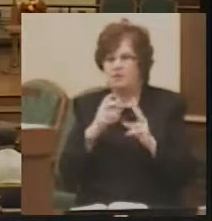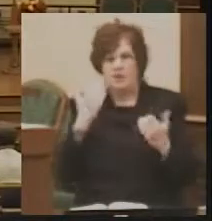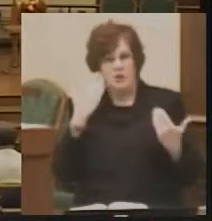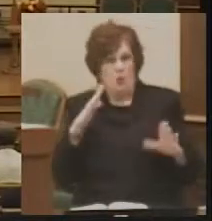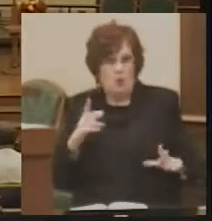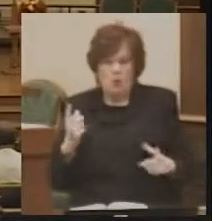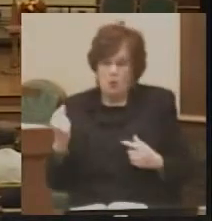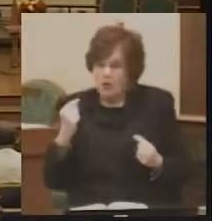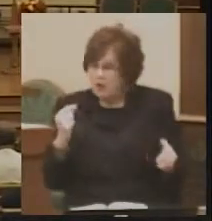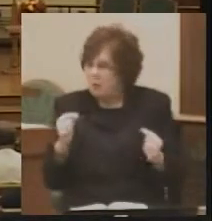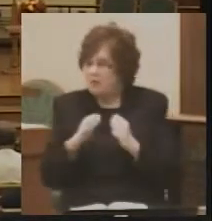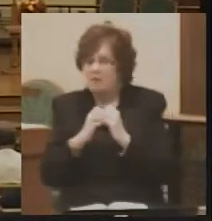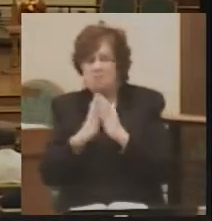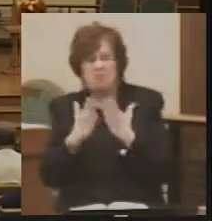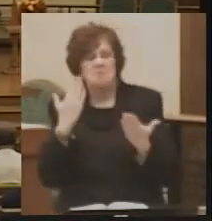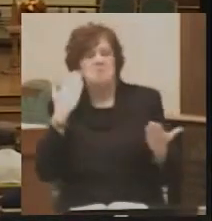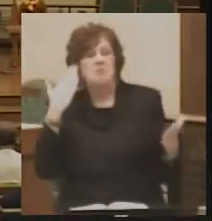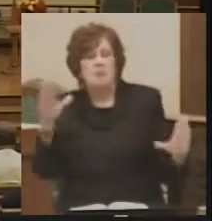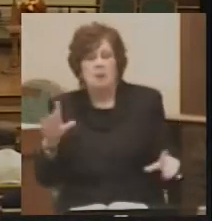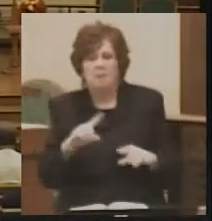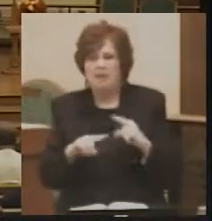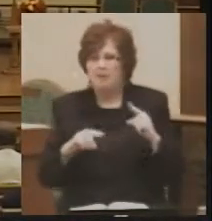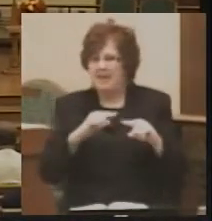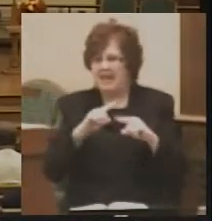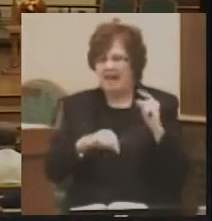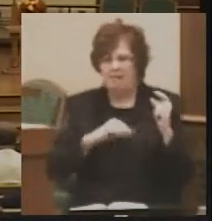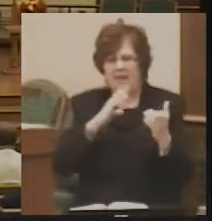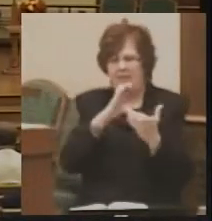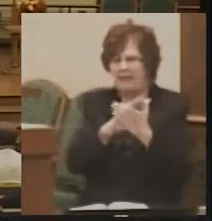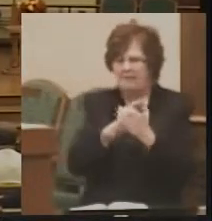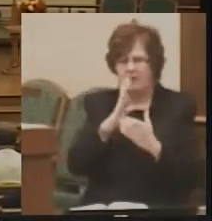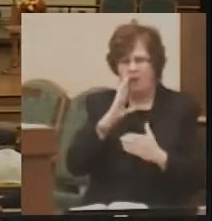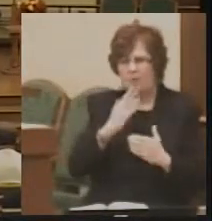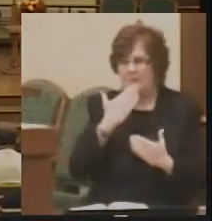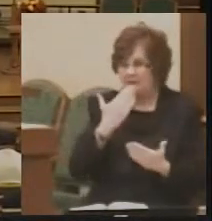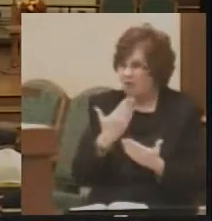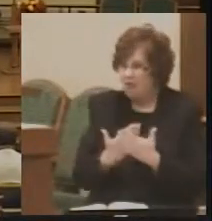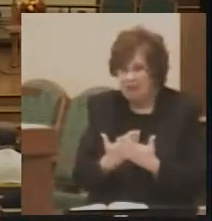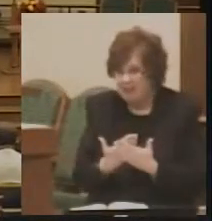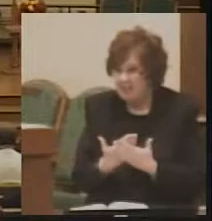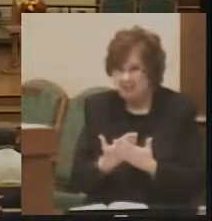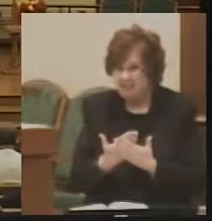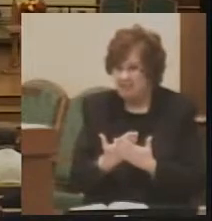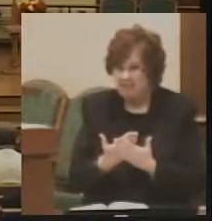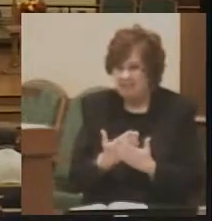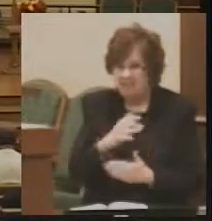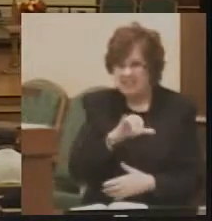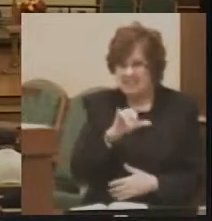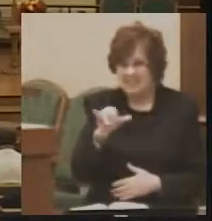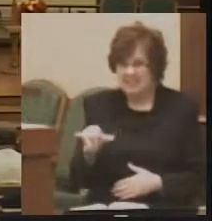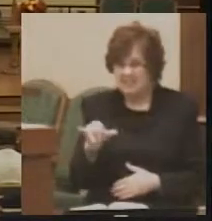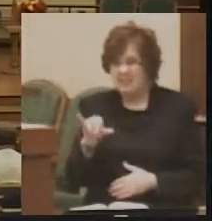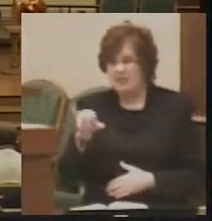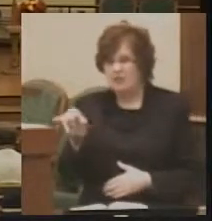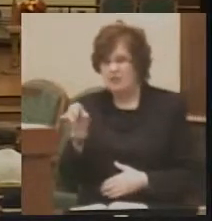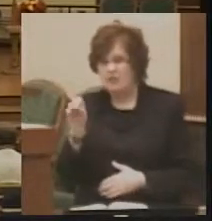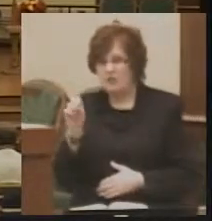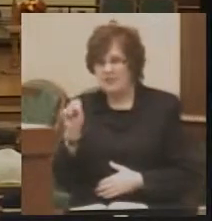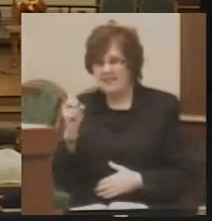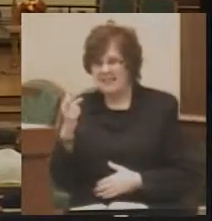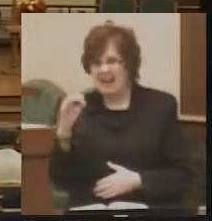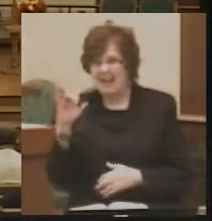what he's going to do with the book, but we can't believe that it's going to be anything good, just like Josiah with